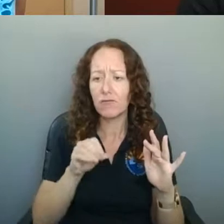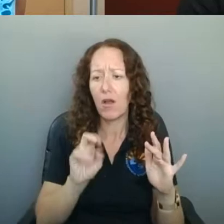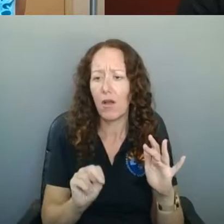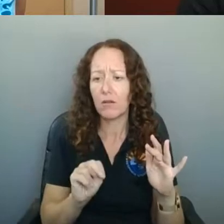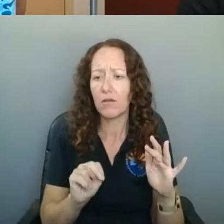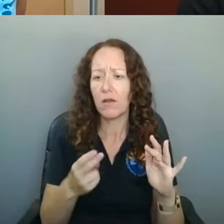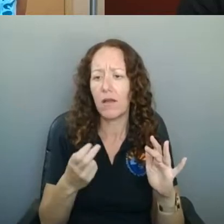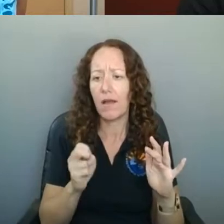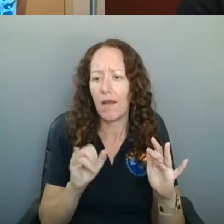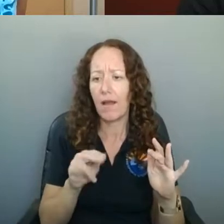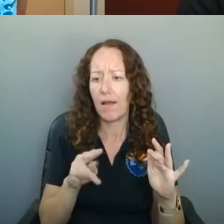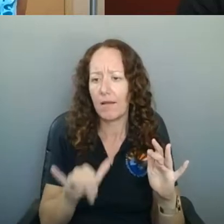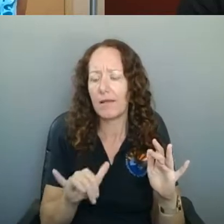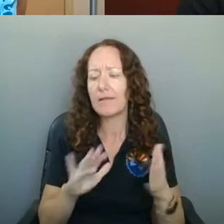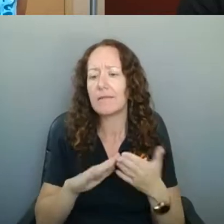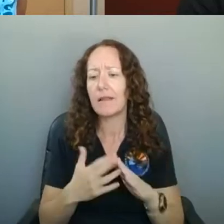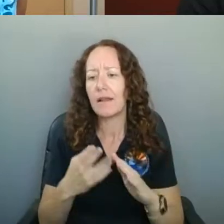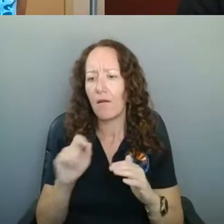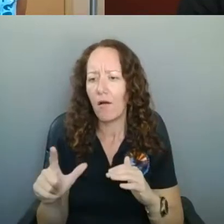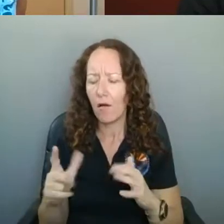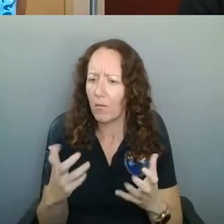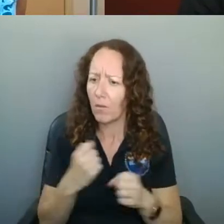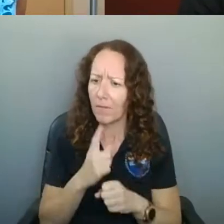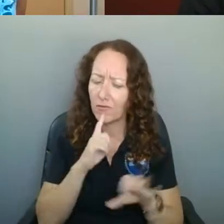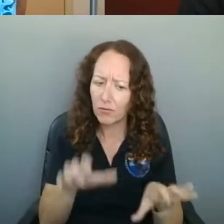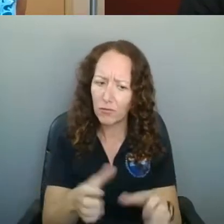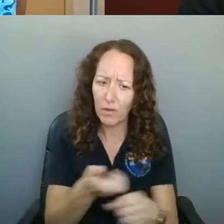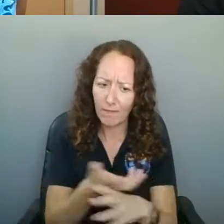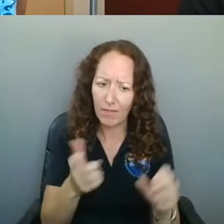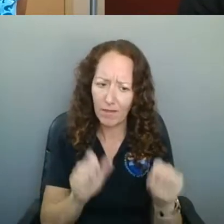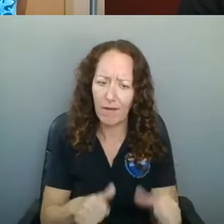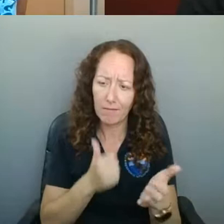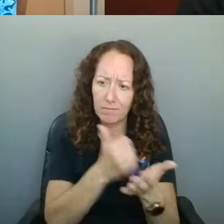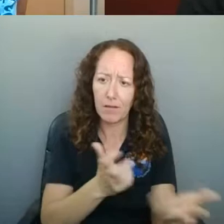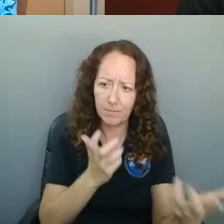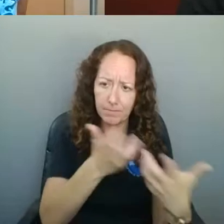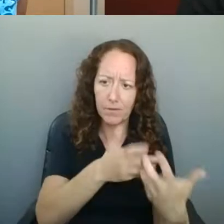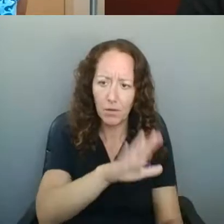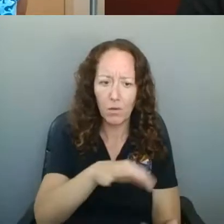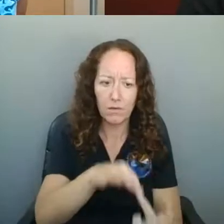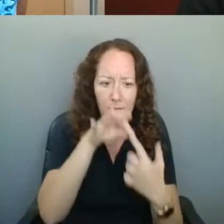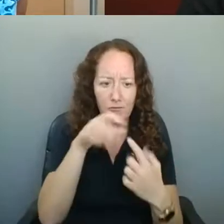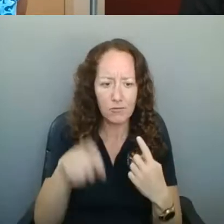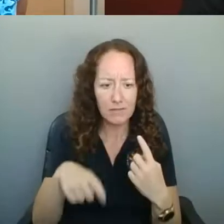side of things to make sure that we can help you accommodate any of these special needs that you guys have as you start to look to reopen.